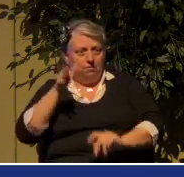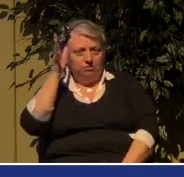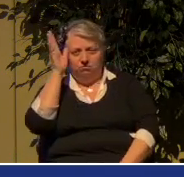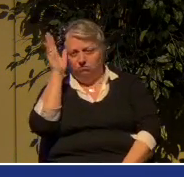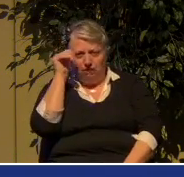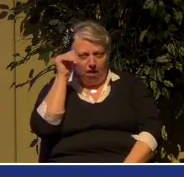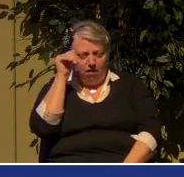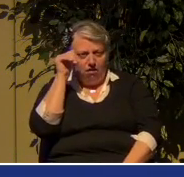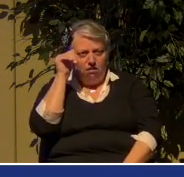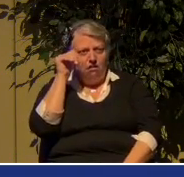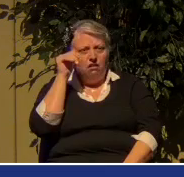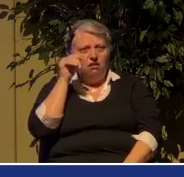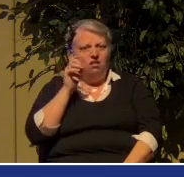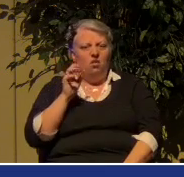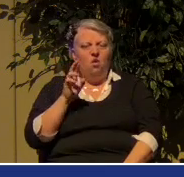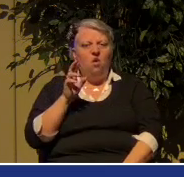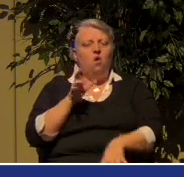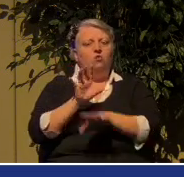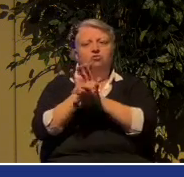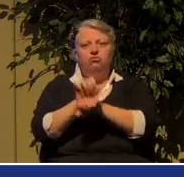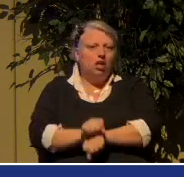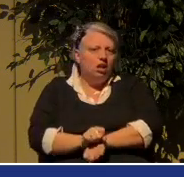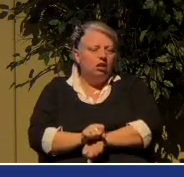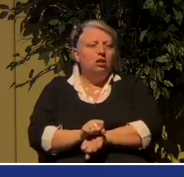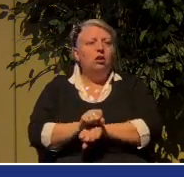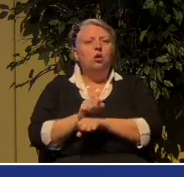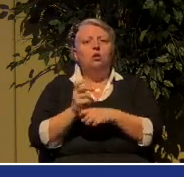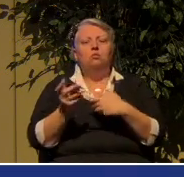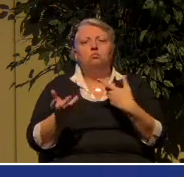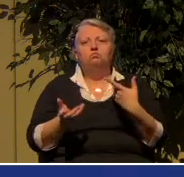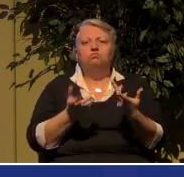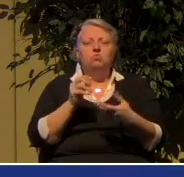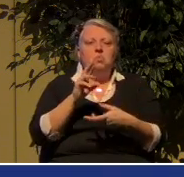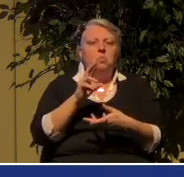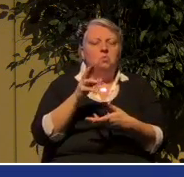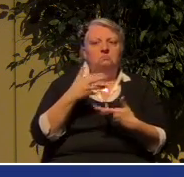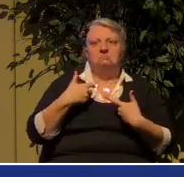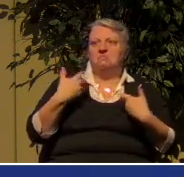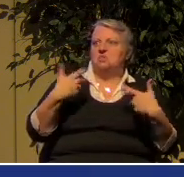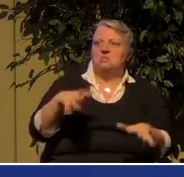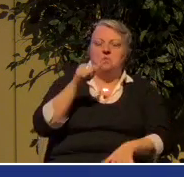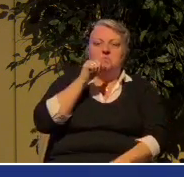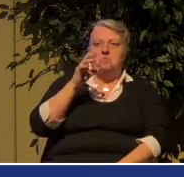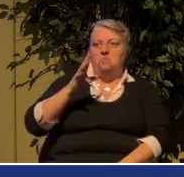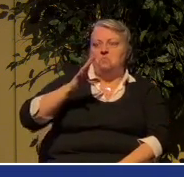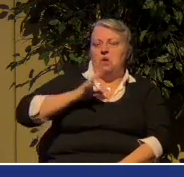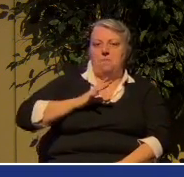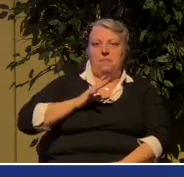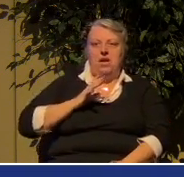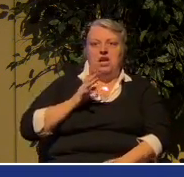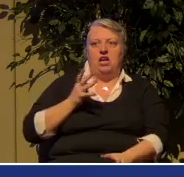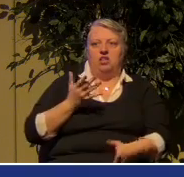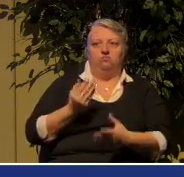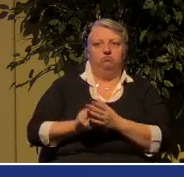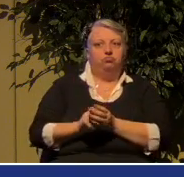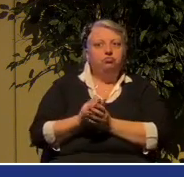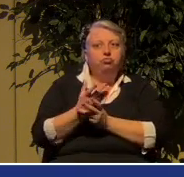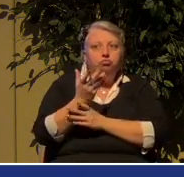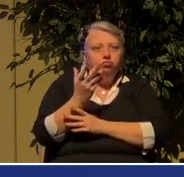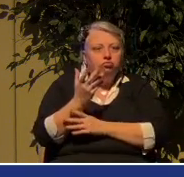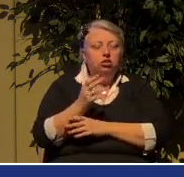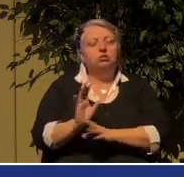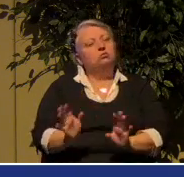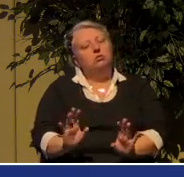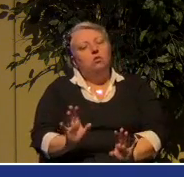or traditionalist or because they didn't want to see women prosper or come into their